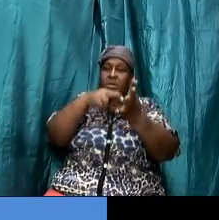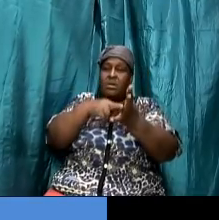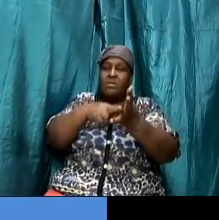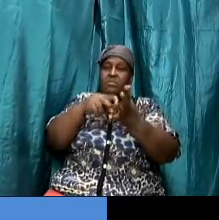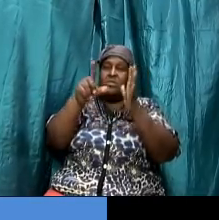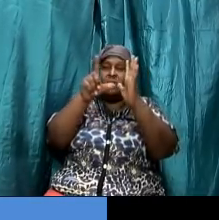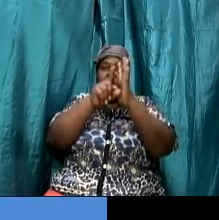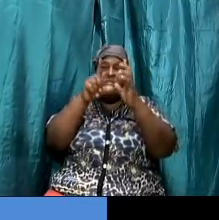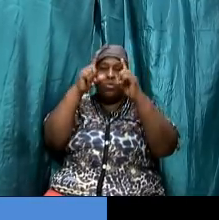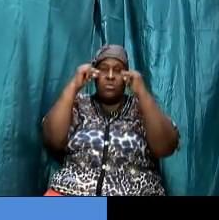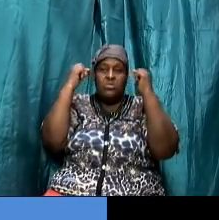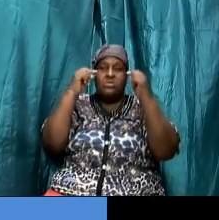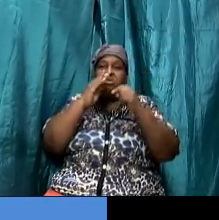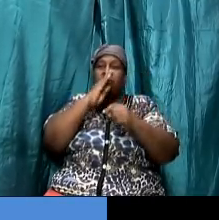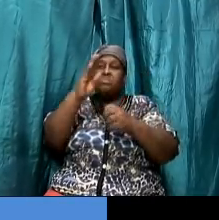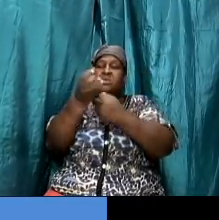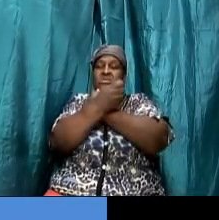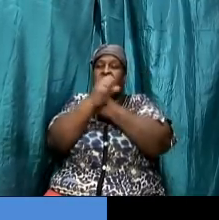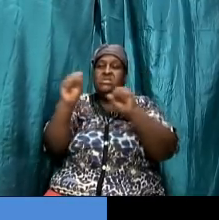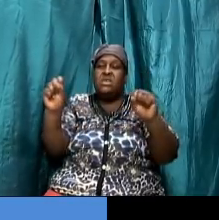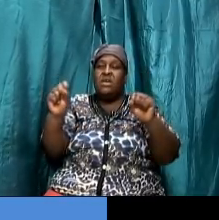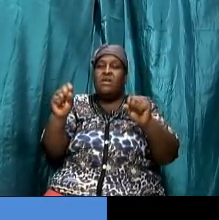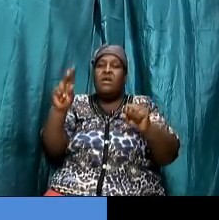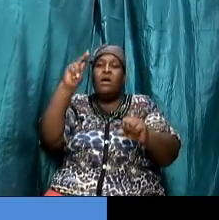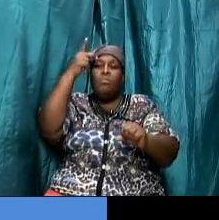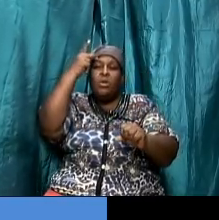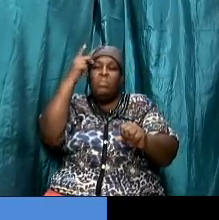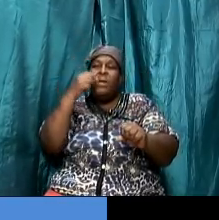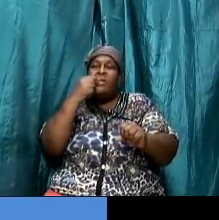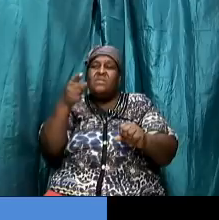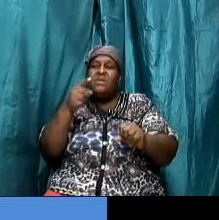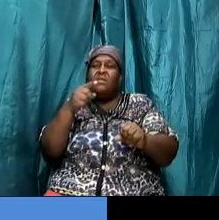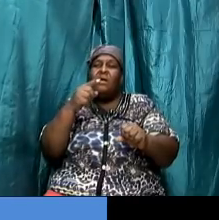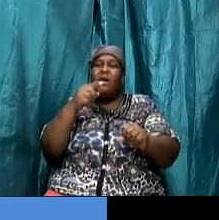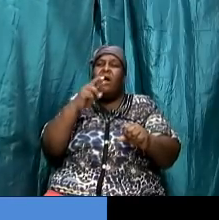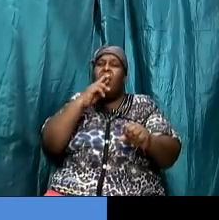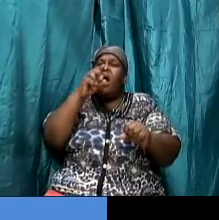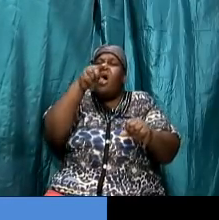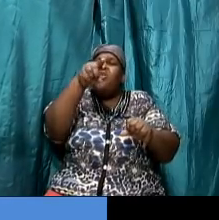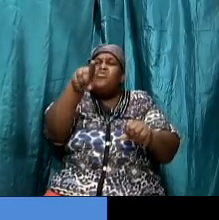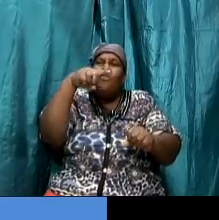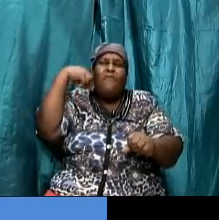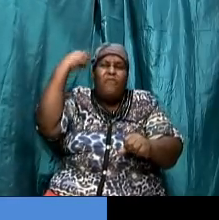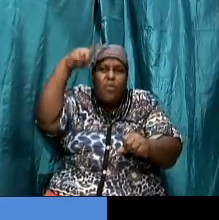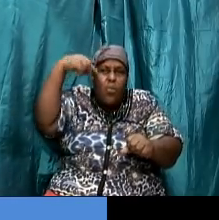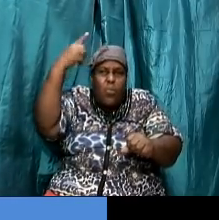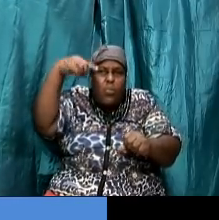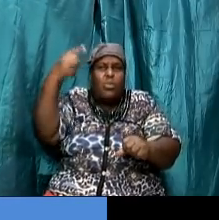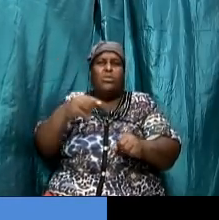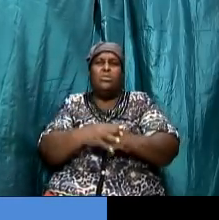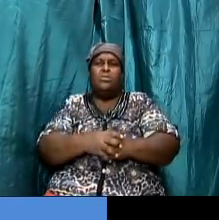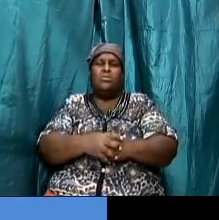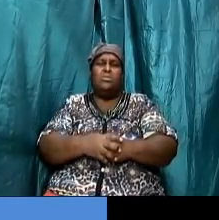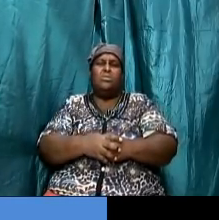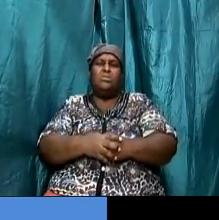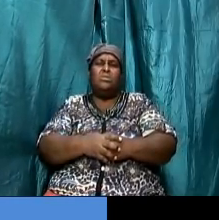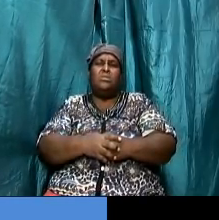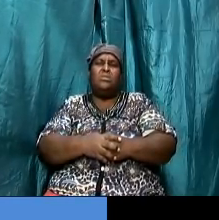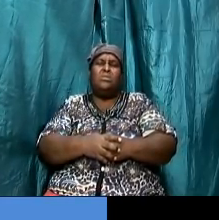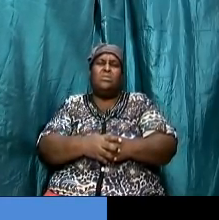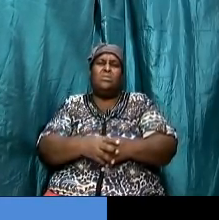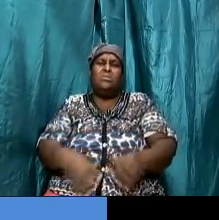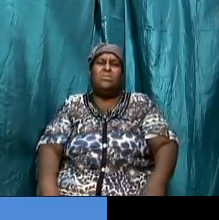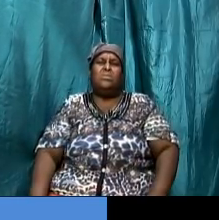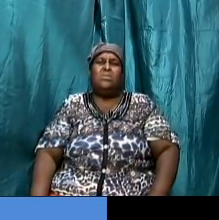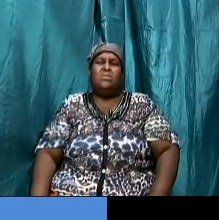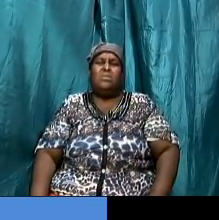but paul make a point and said are you so foolish and that's what i'm going to say to somebody